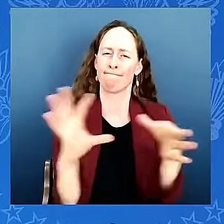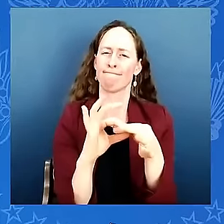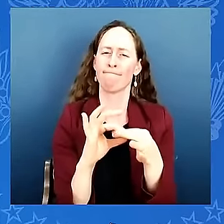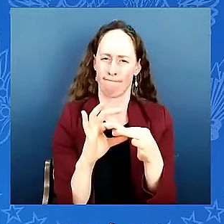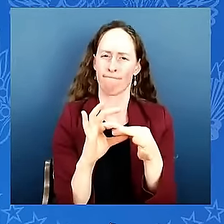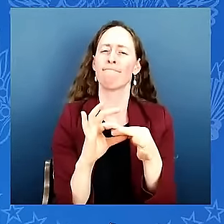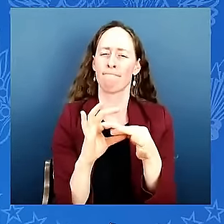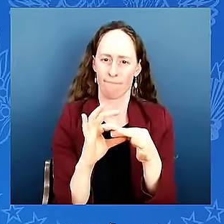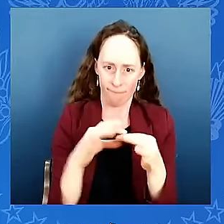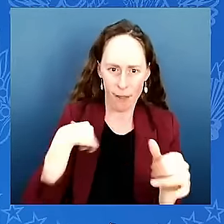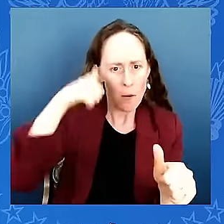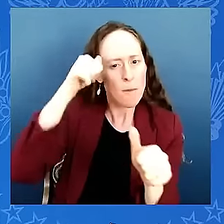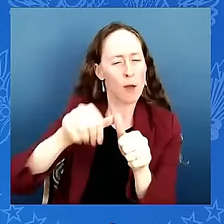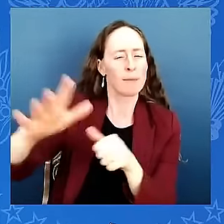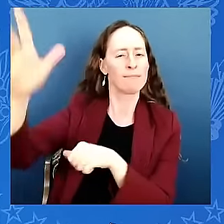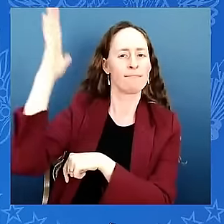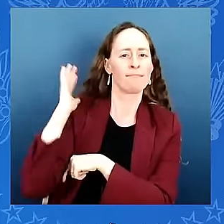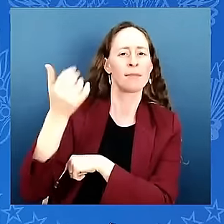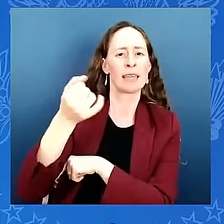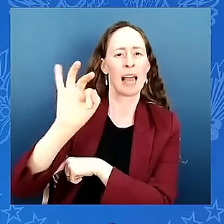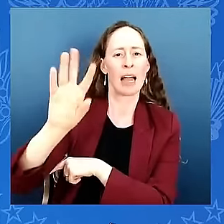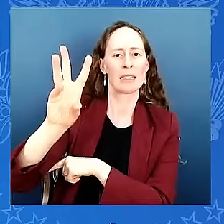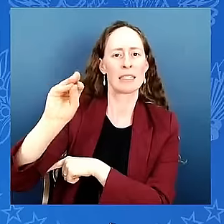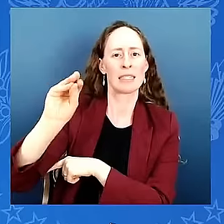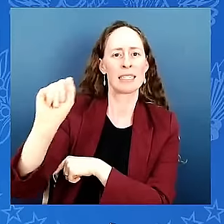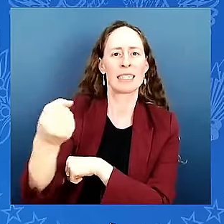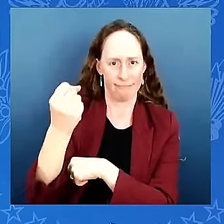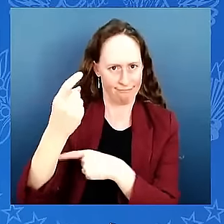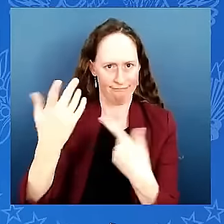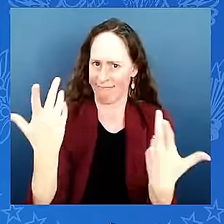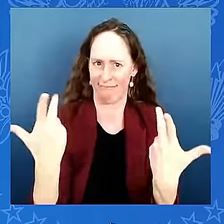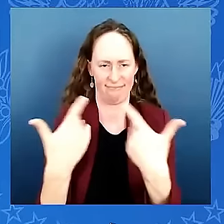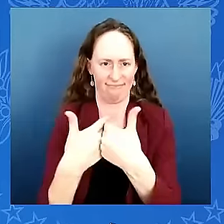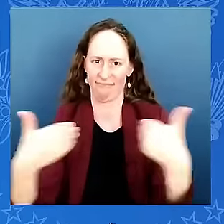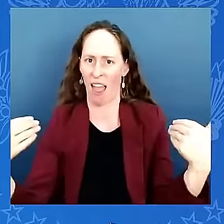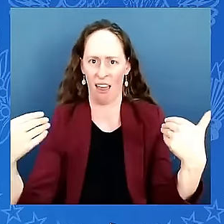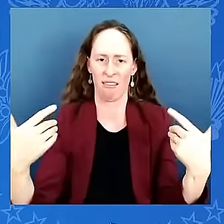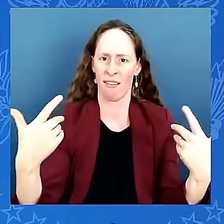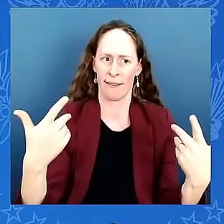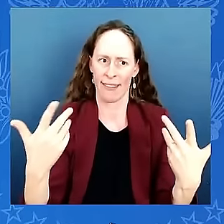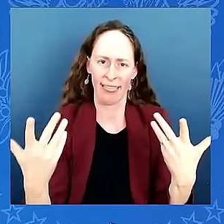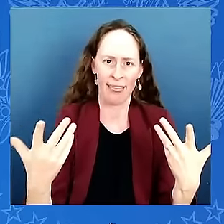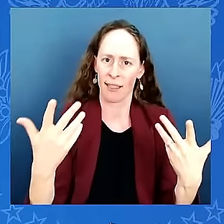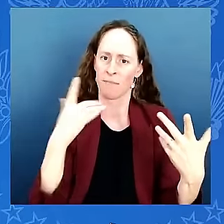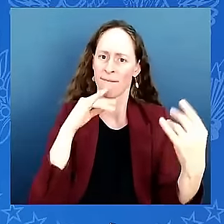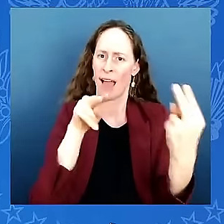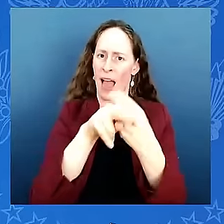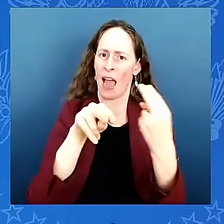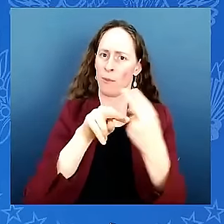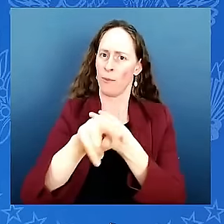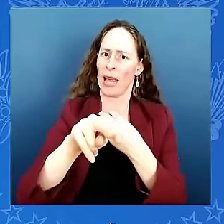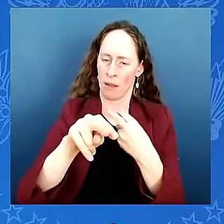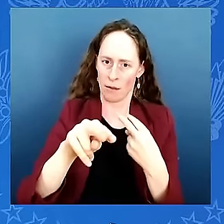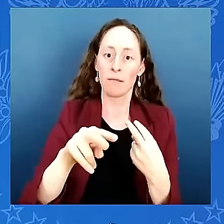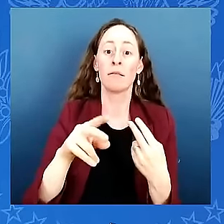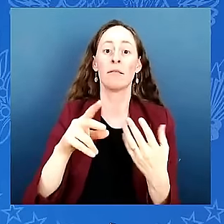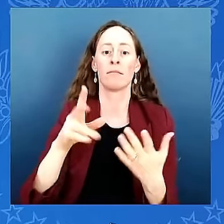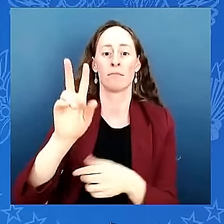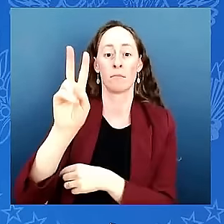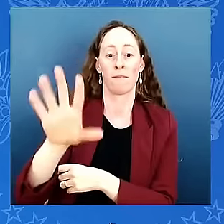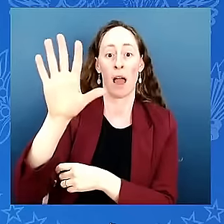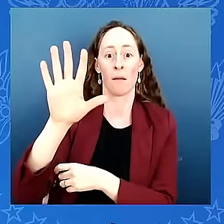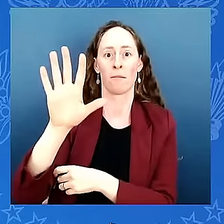vine street expressway that project will cover 2.5 blocks of expressway with public green space